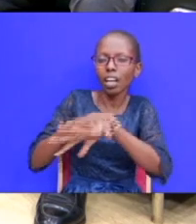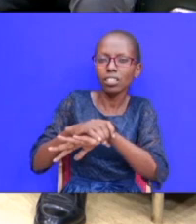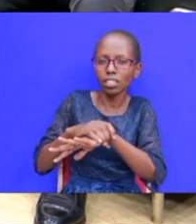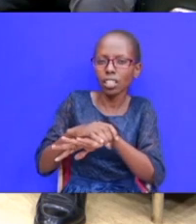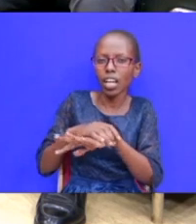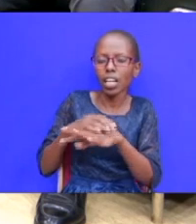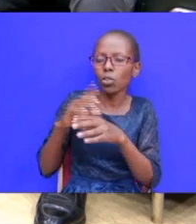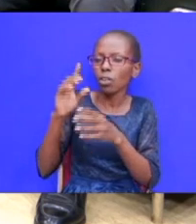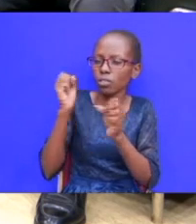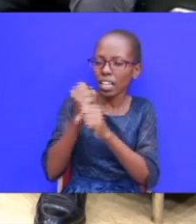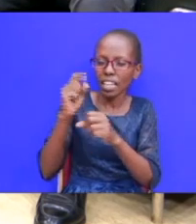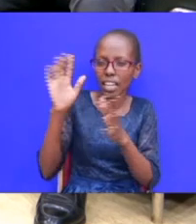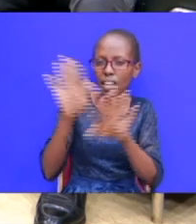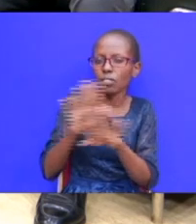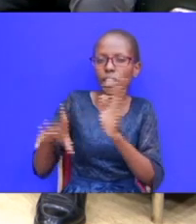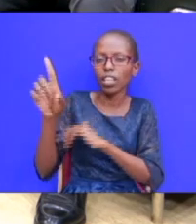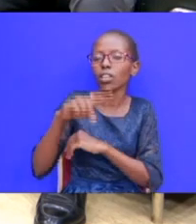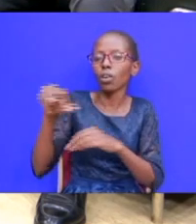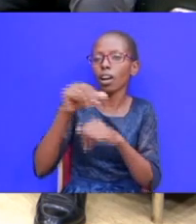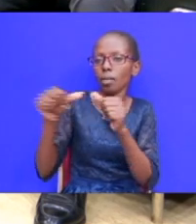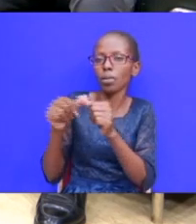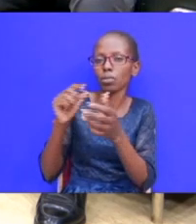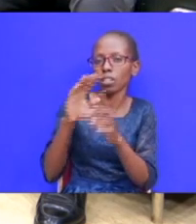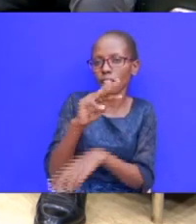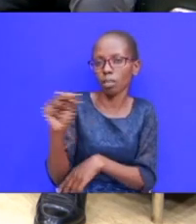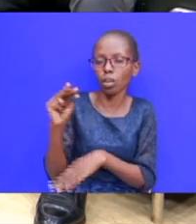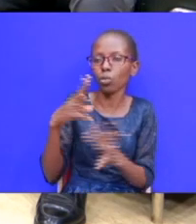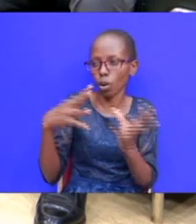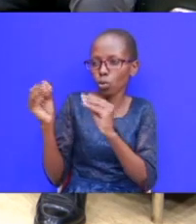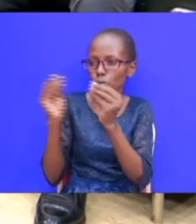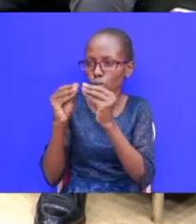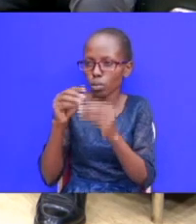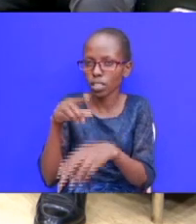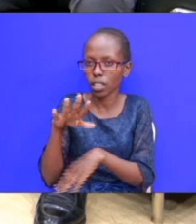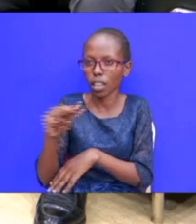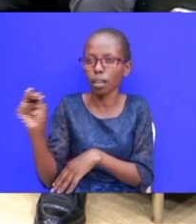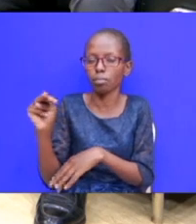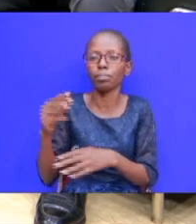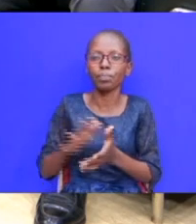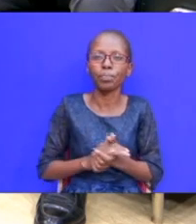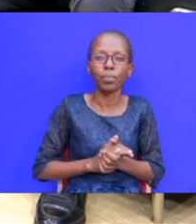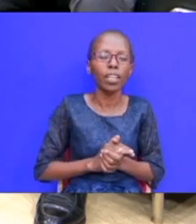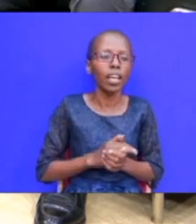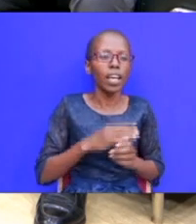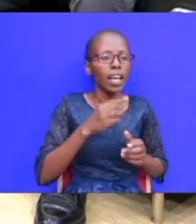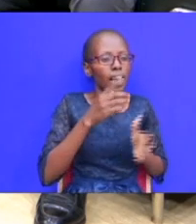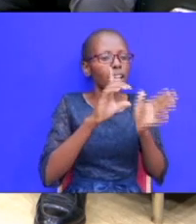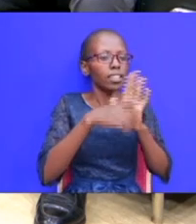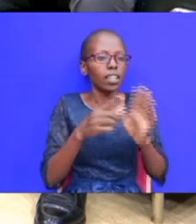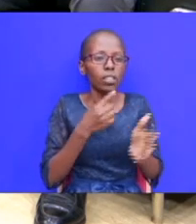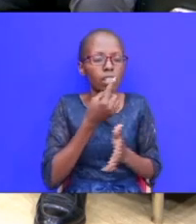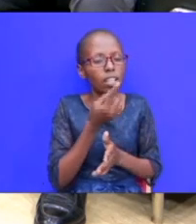everything wrong against them and you're going to meet them all right um maybe just uh to reiterate on his point on the